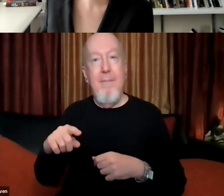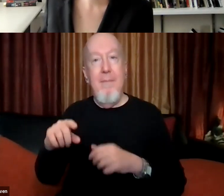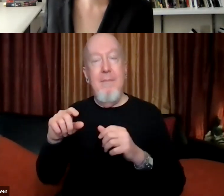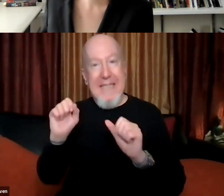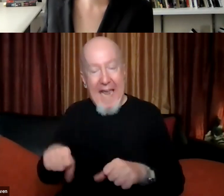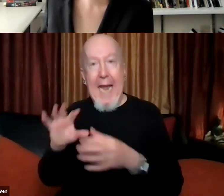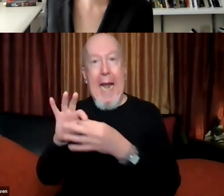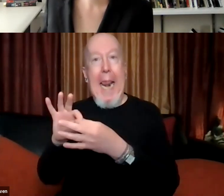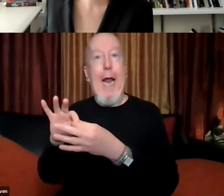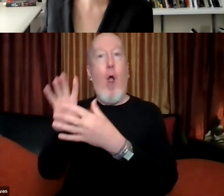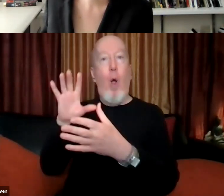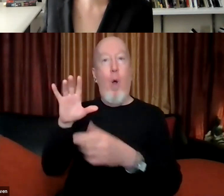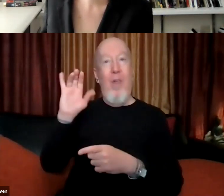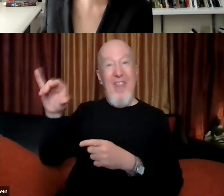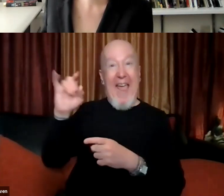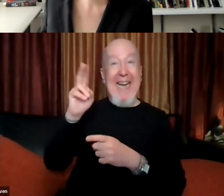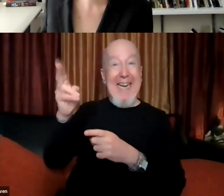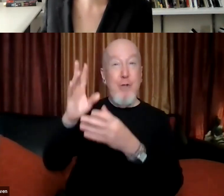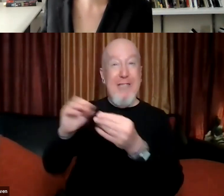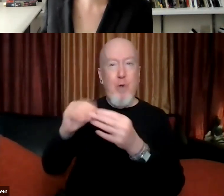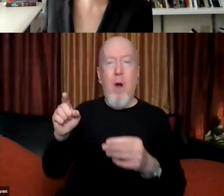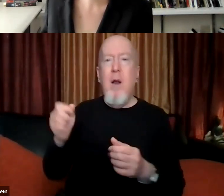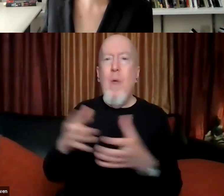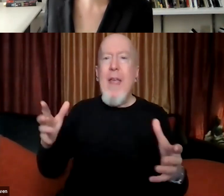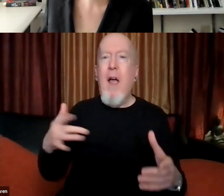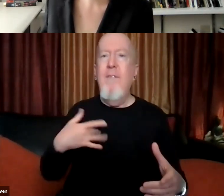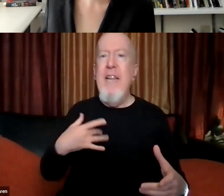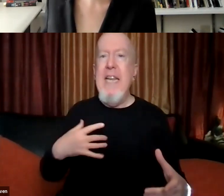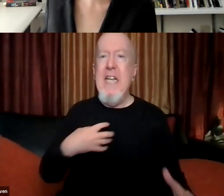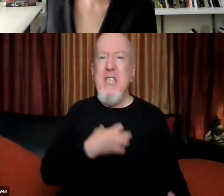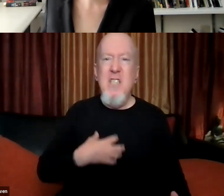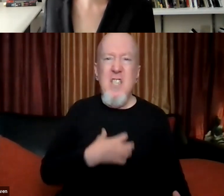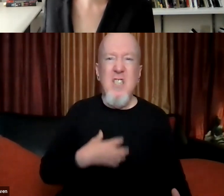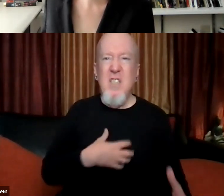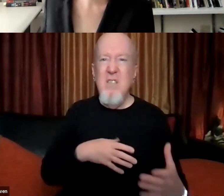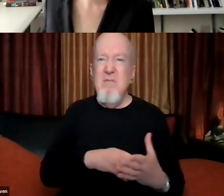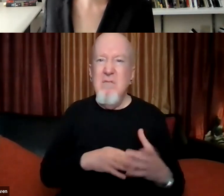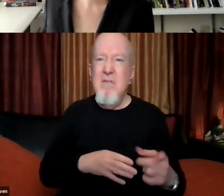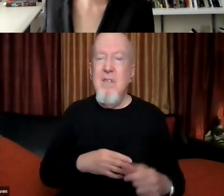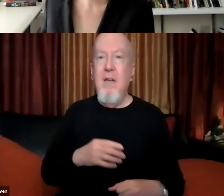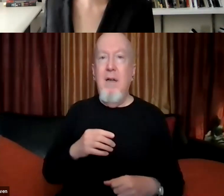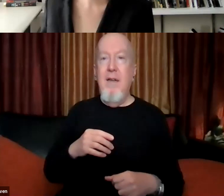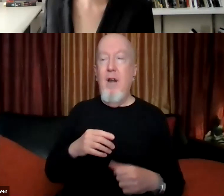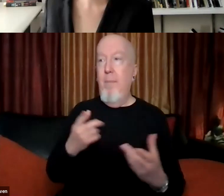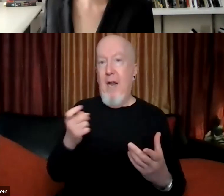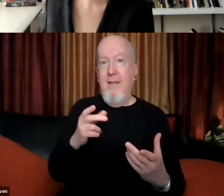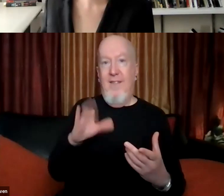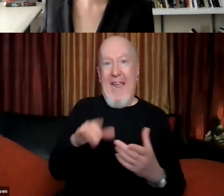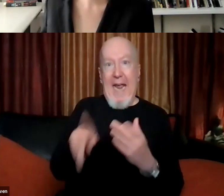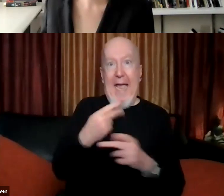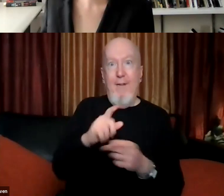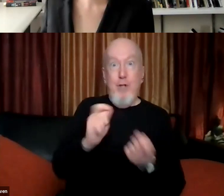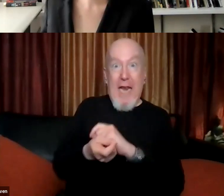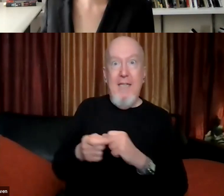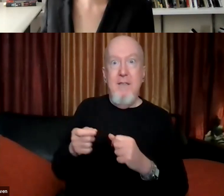resentment, without feeling, right, without feeling all the ways that that type of shift would make people